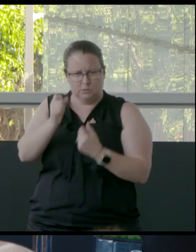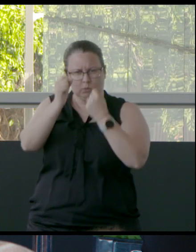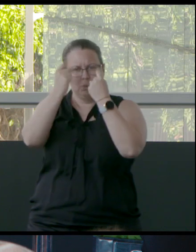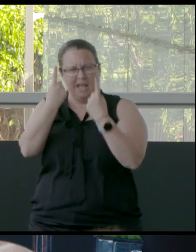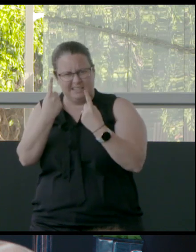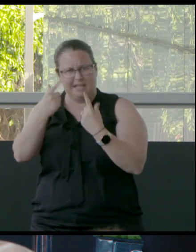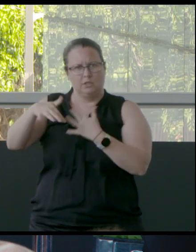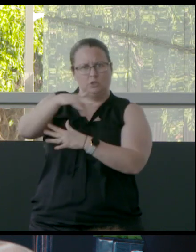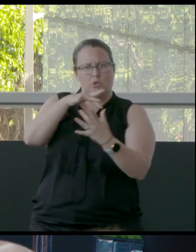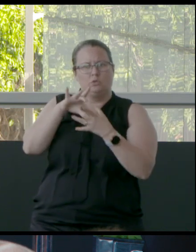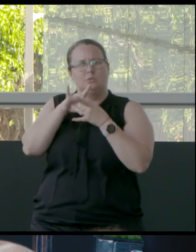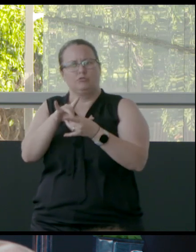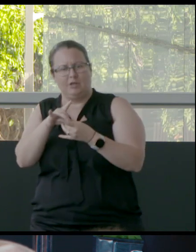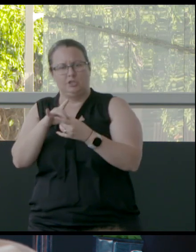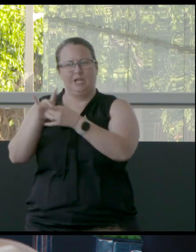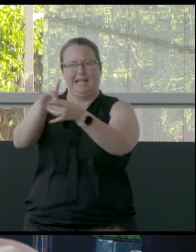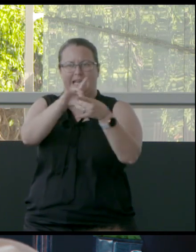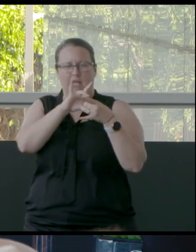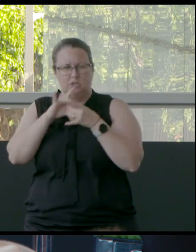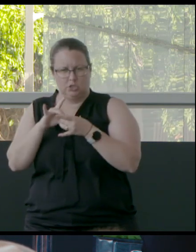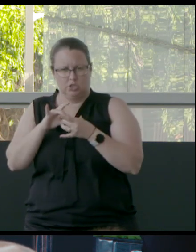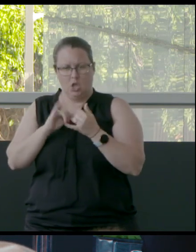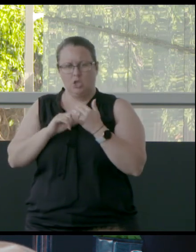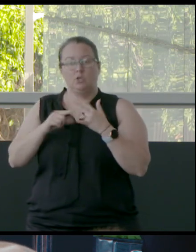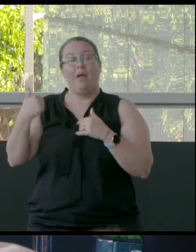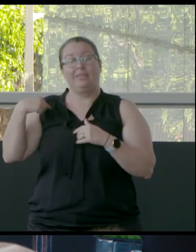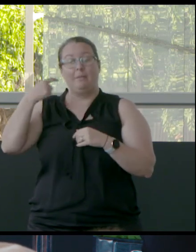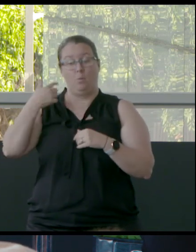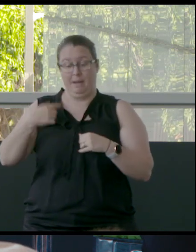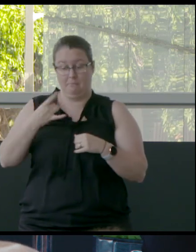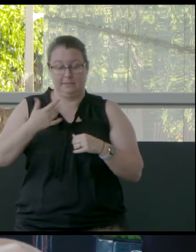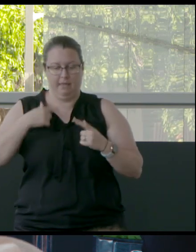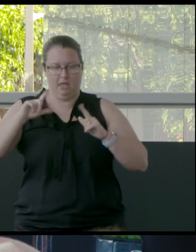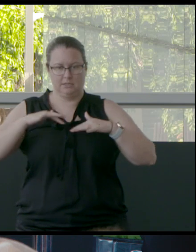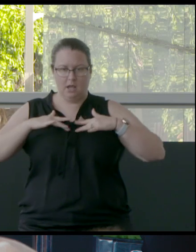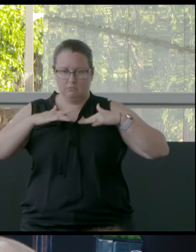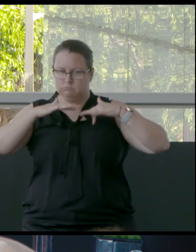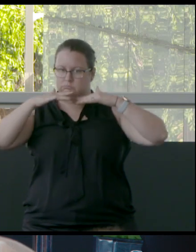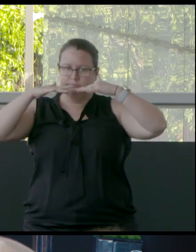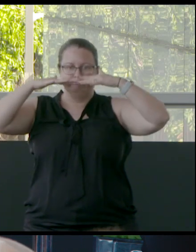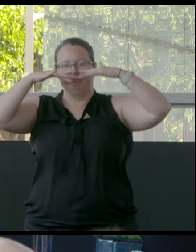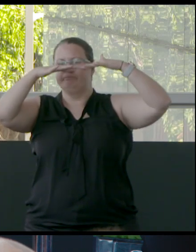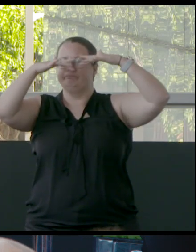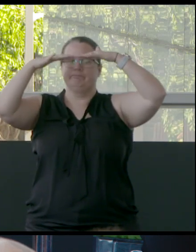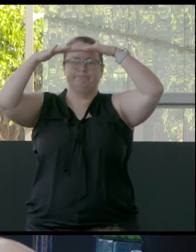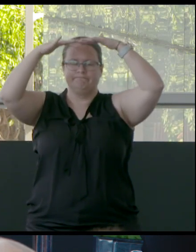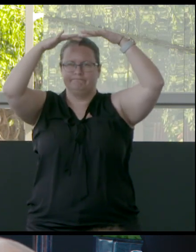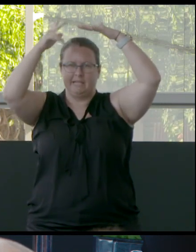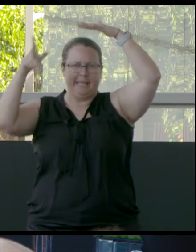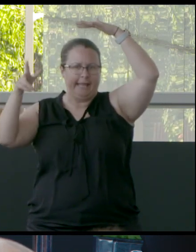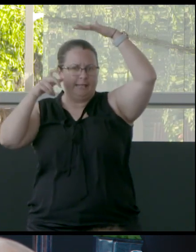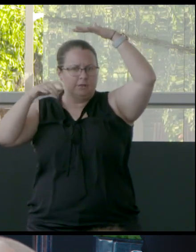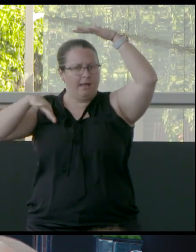integration and connection. And I think about that when I'm submerging myself underwater, immersing, hearing those subterranean